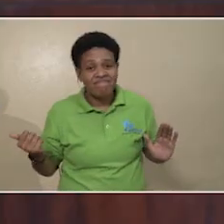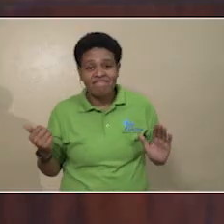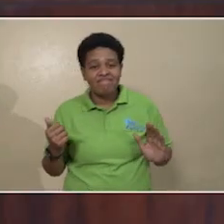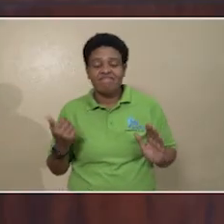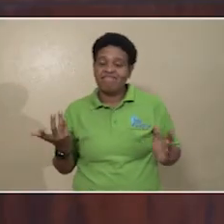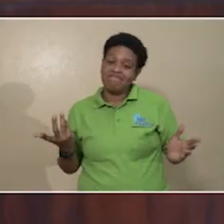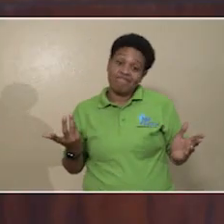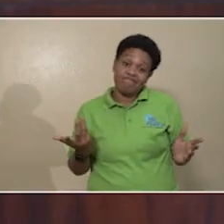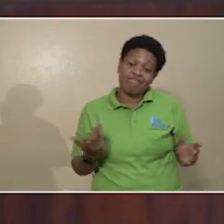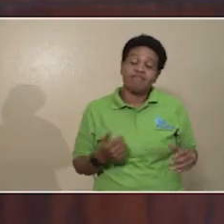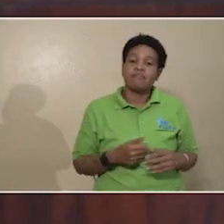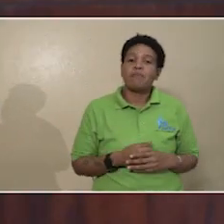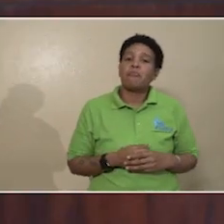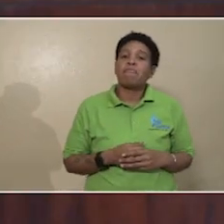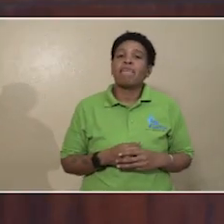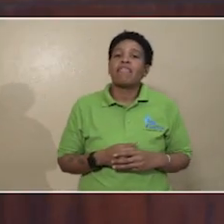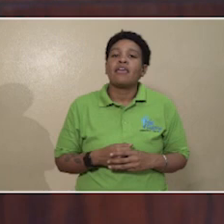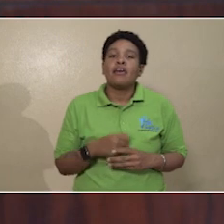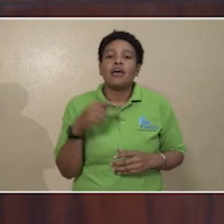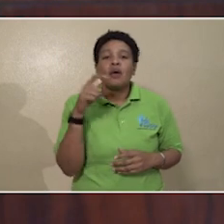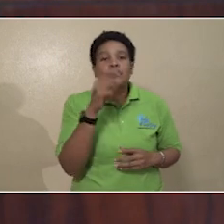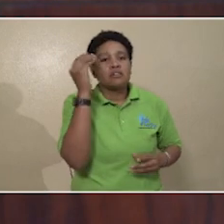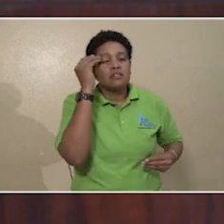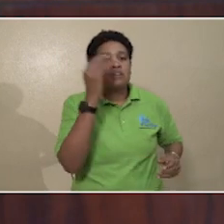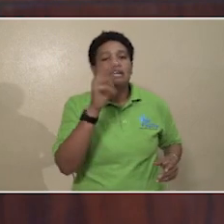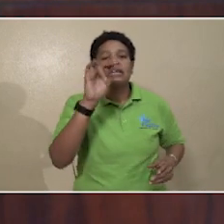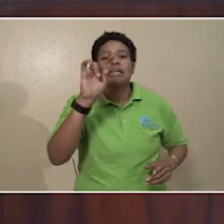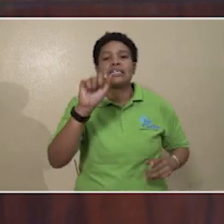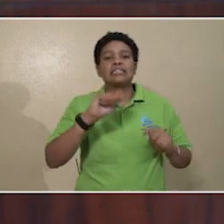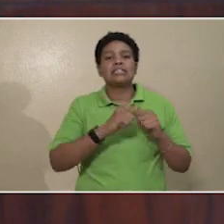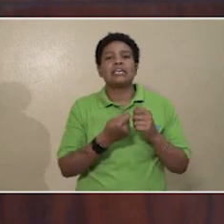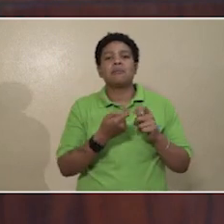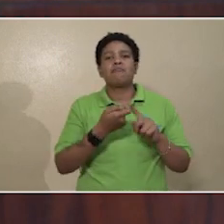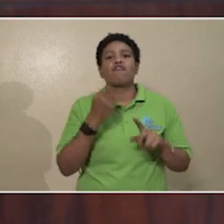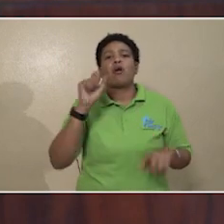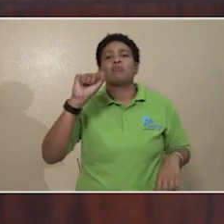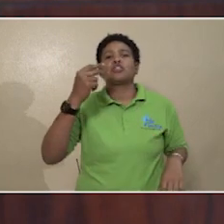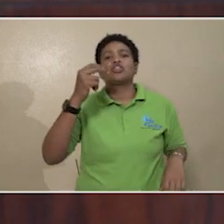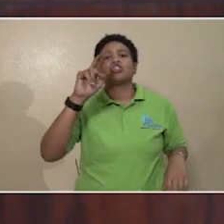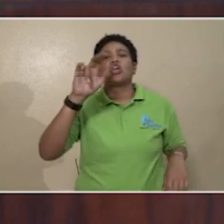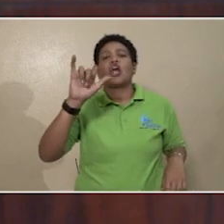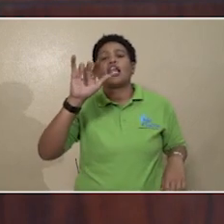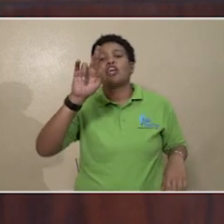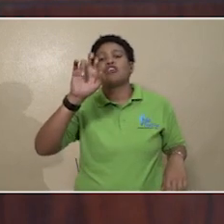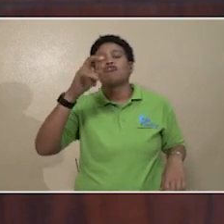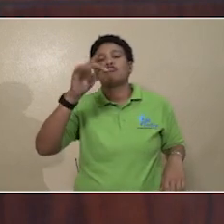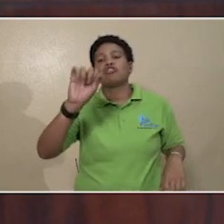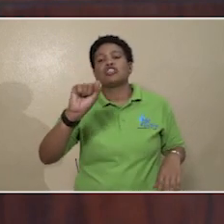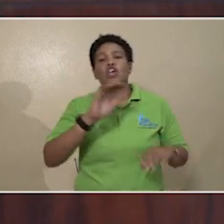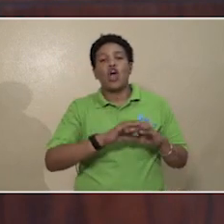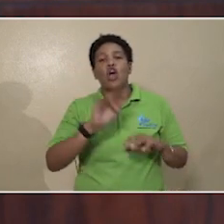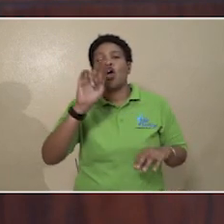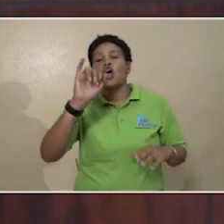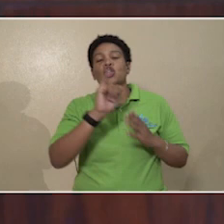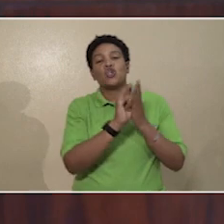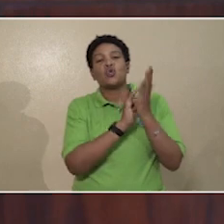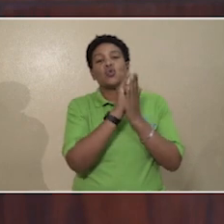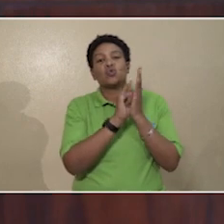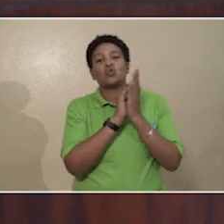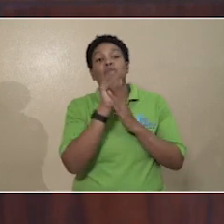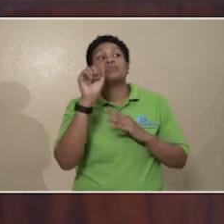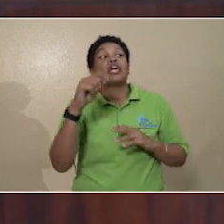question to the NIDS team here from Shirley Richards on YouTube. Can someone with dual